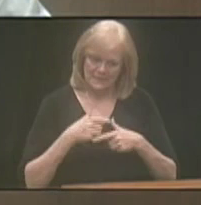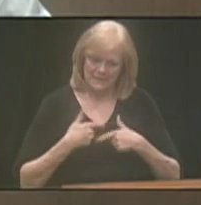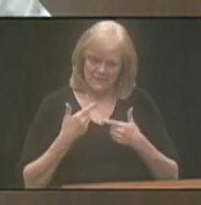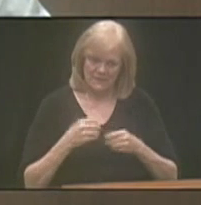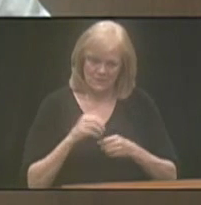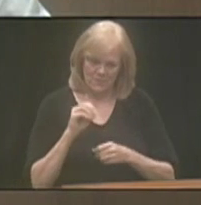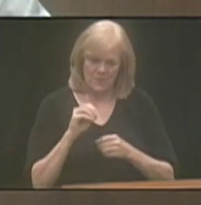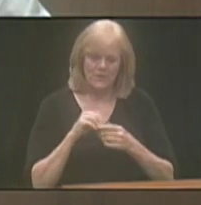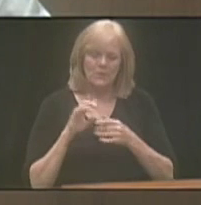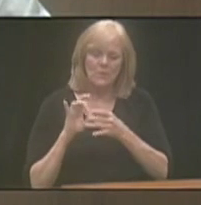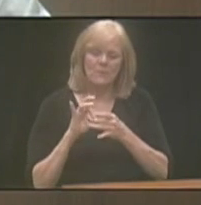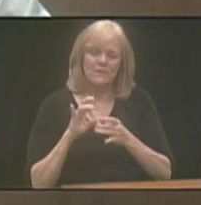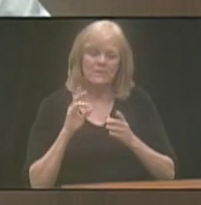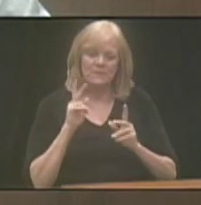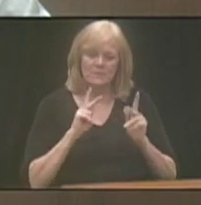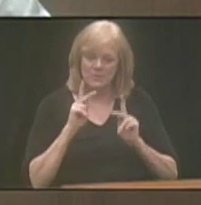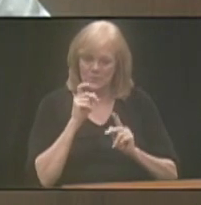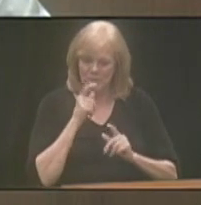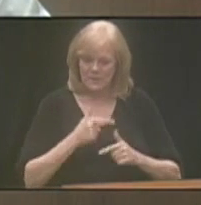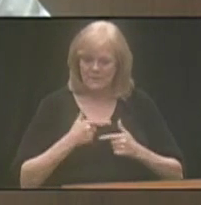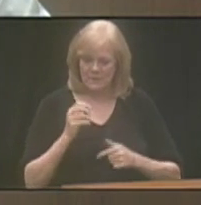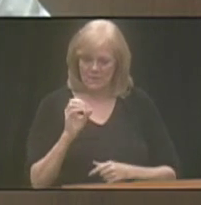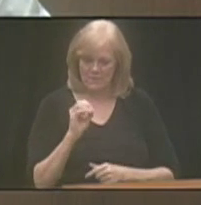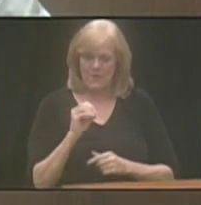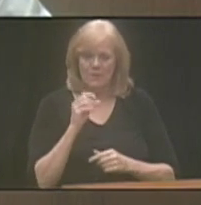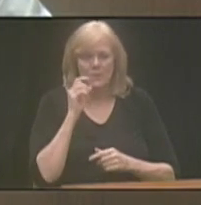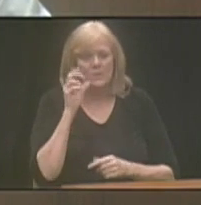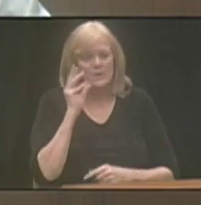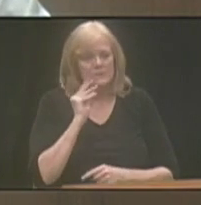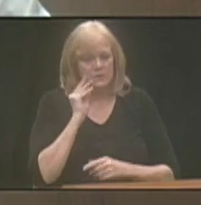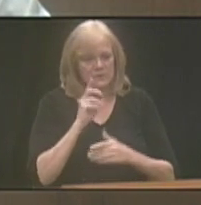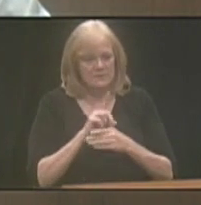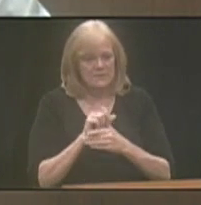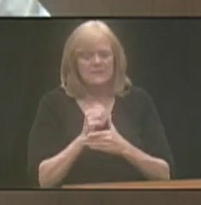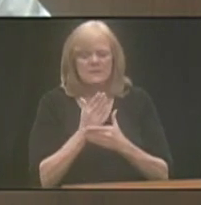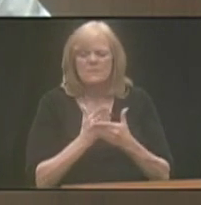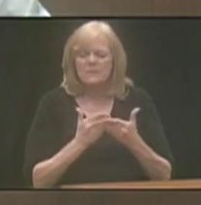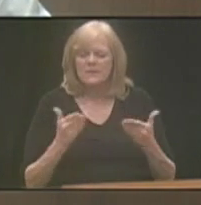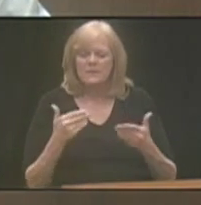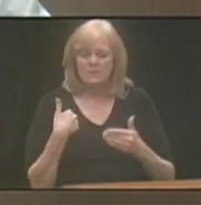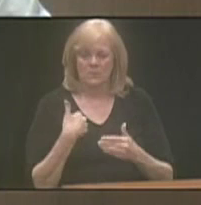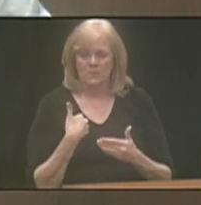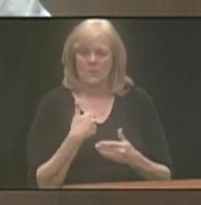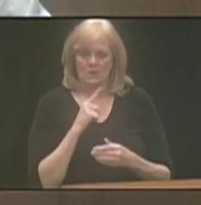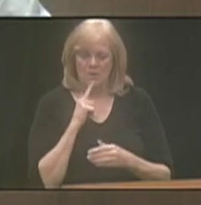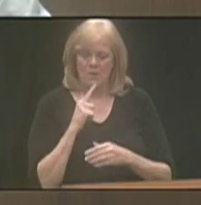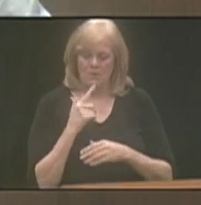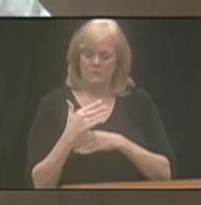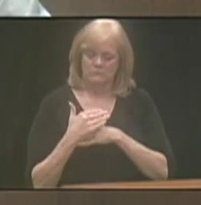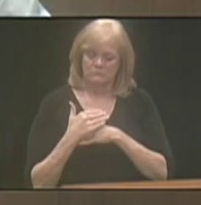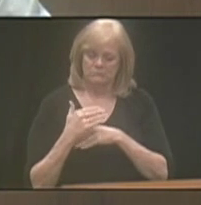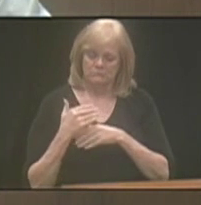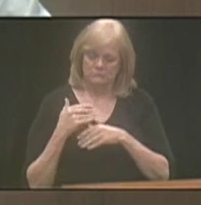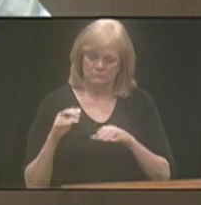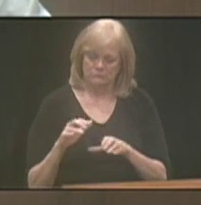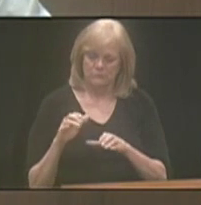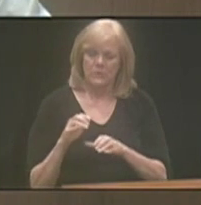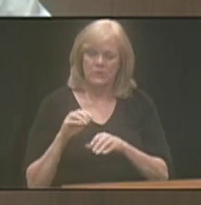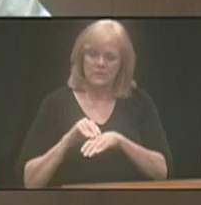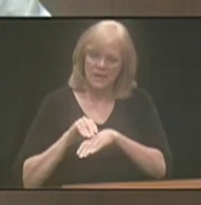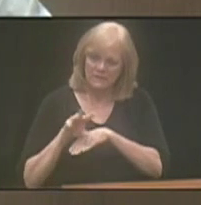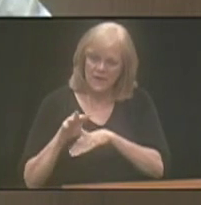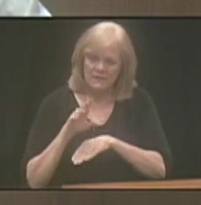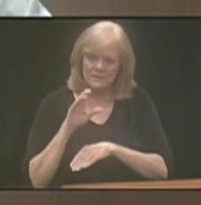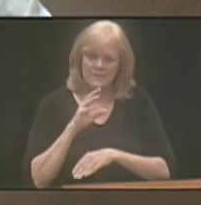with the citizens of Omaha who experience disabilities. Some of the things that we're called to do is to advise the mayor, the city